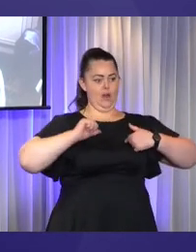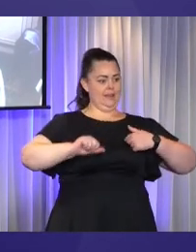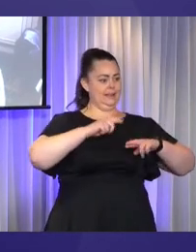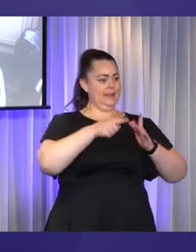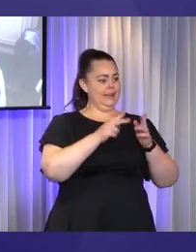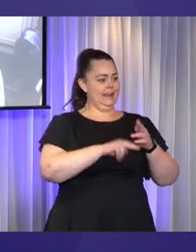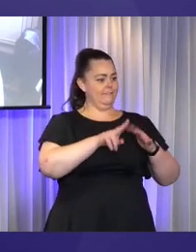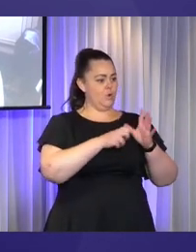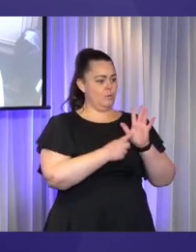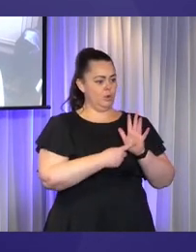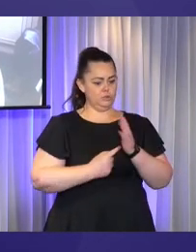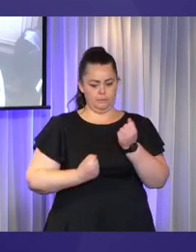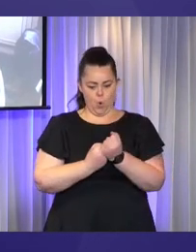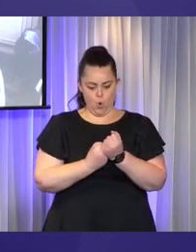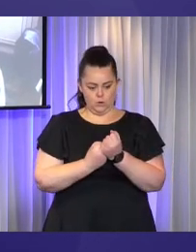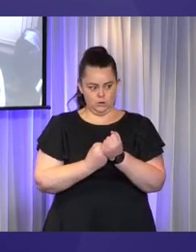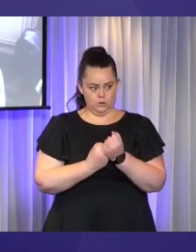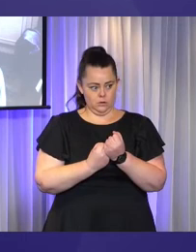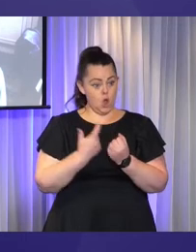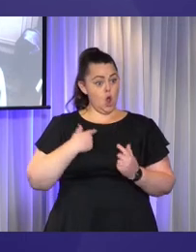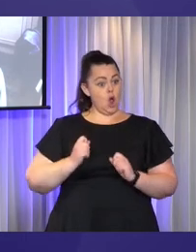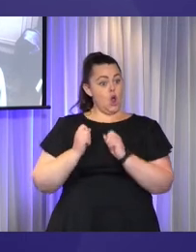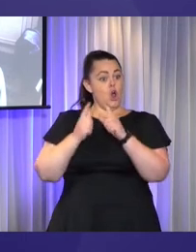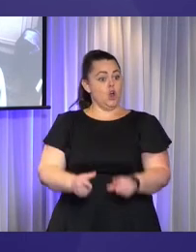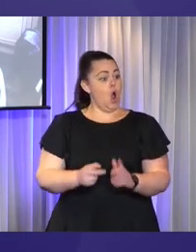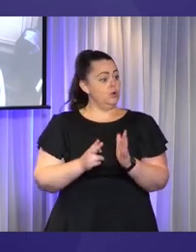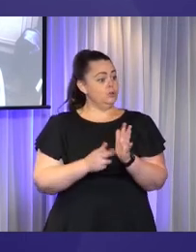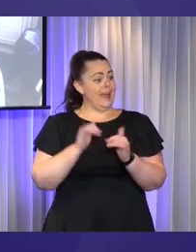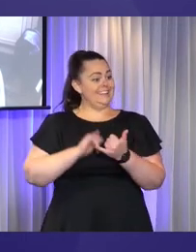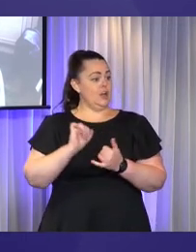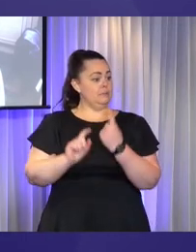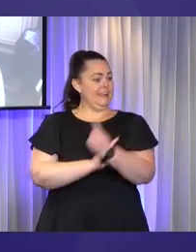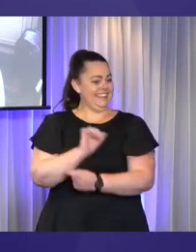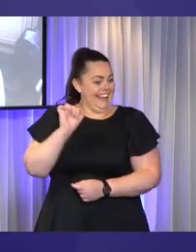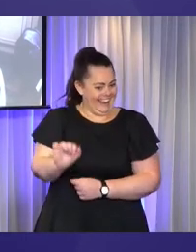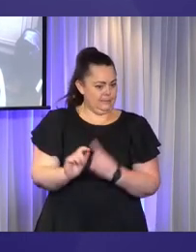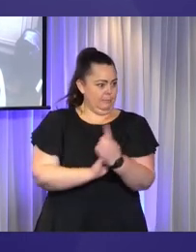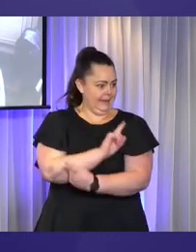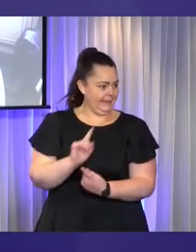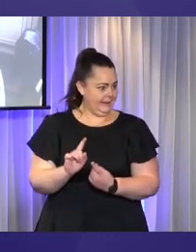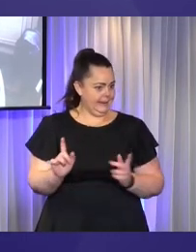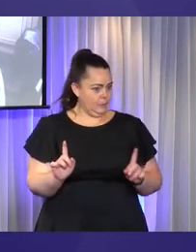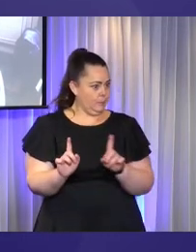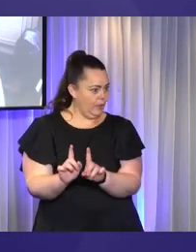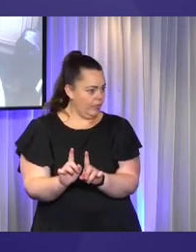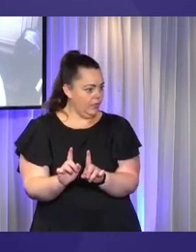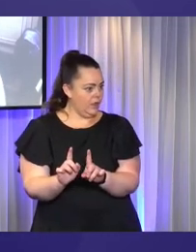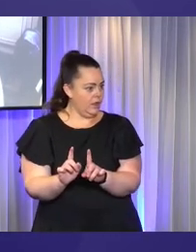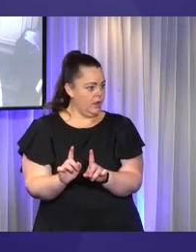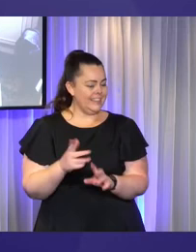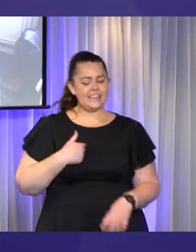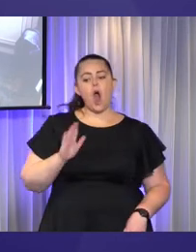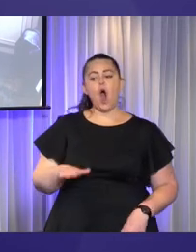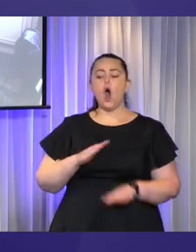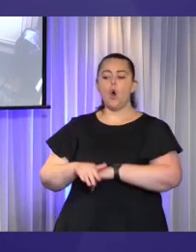son and I'm not the issue. Maybe that's true, but there's nothing constant about my capacity